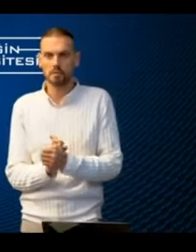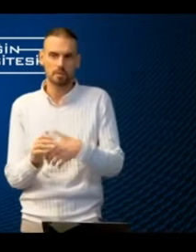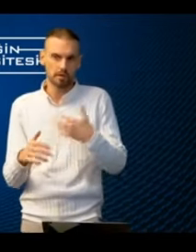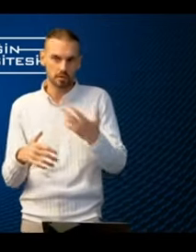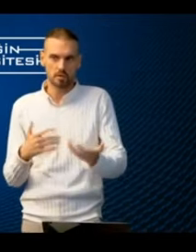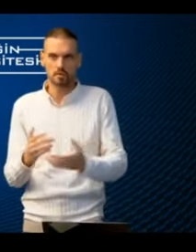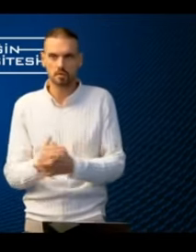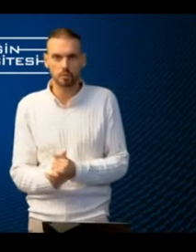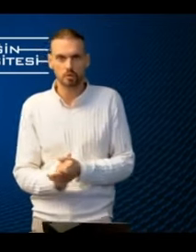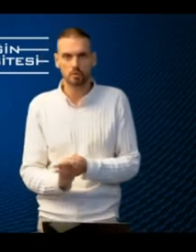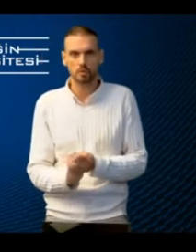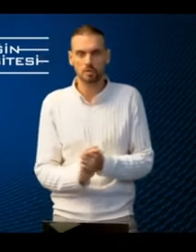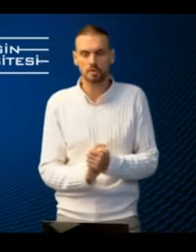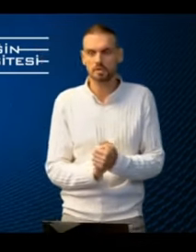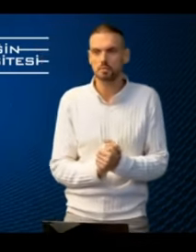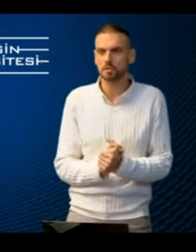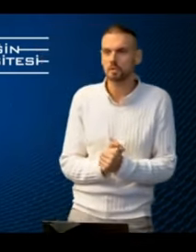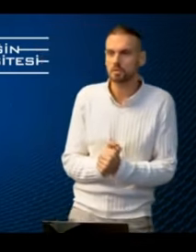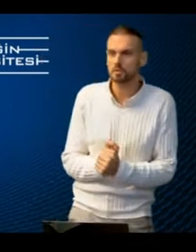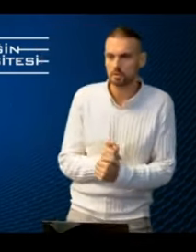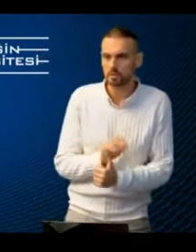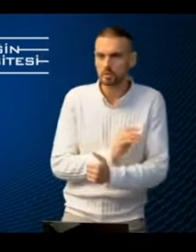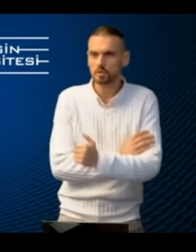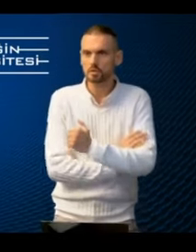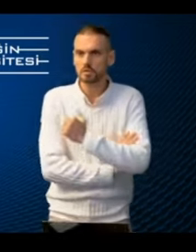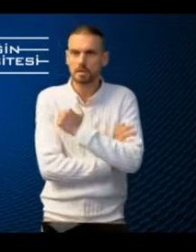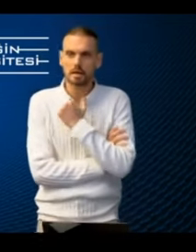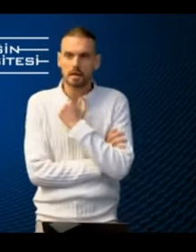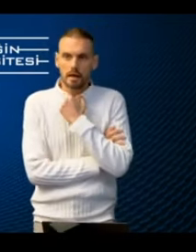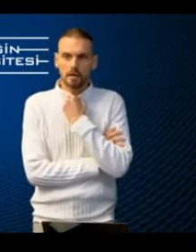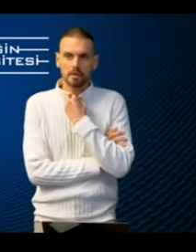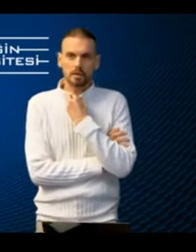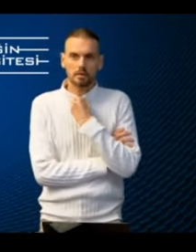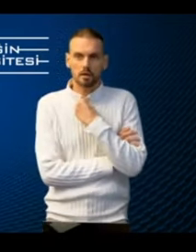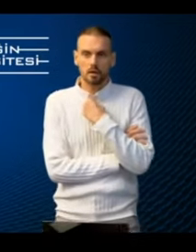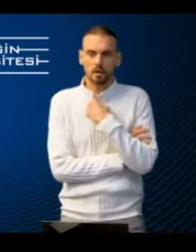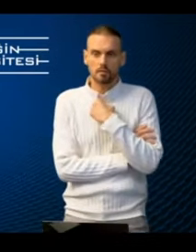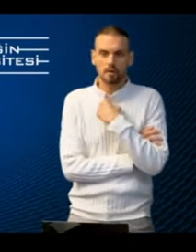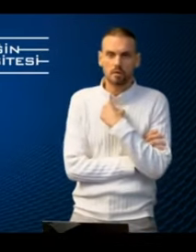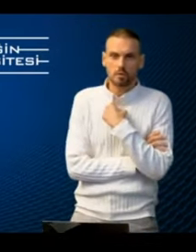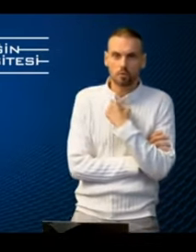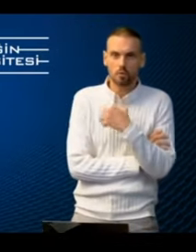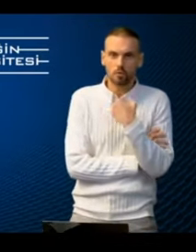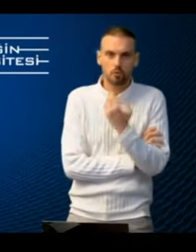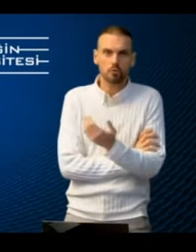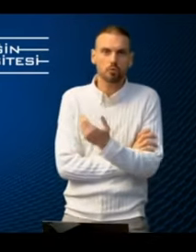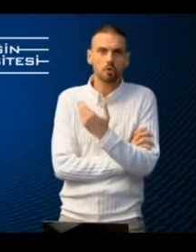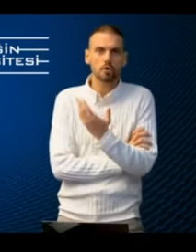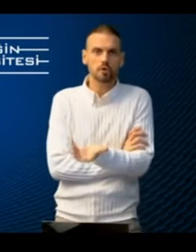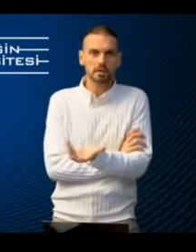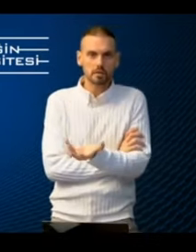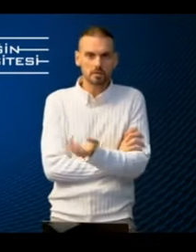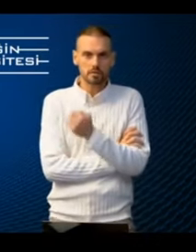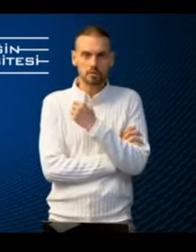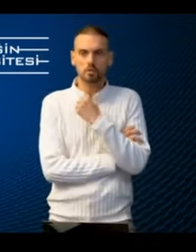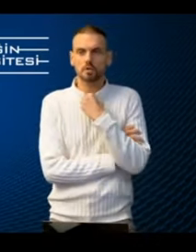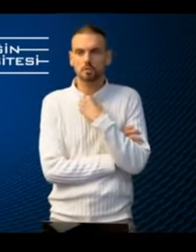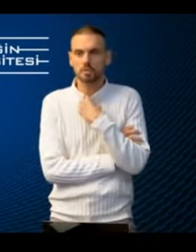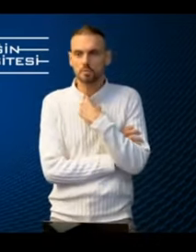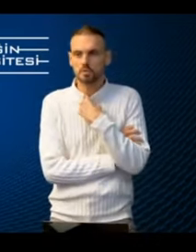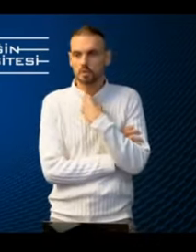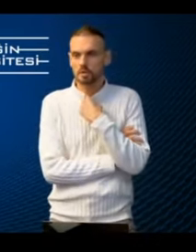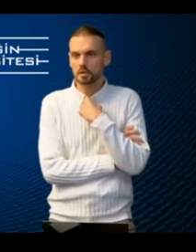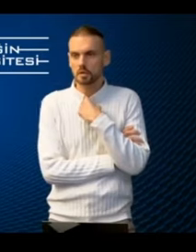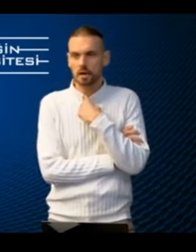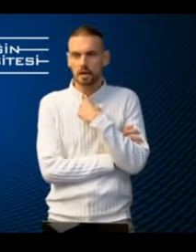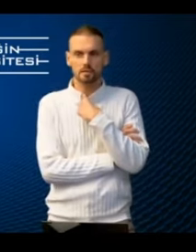maybe we'll have a support for disabled learning with audio let's say and then uh for further links if you wanted